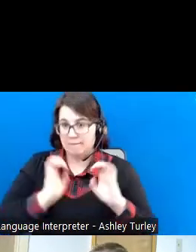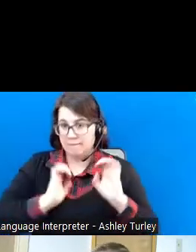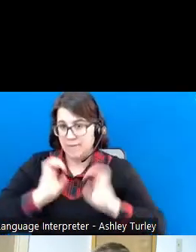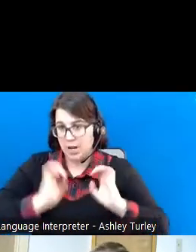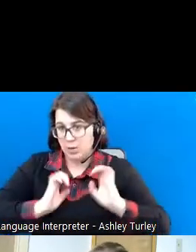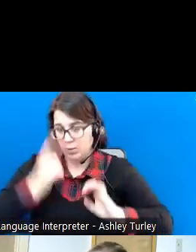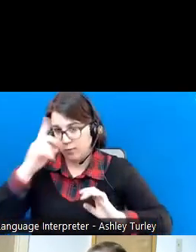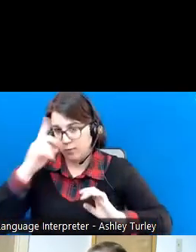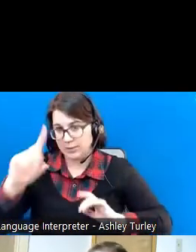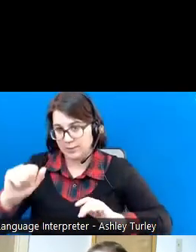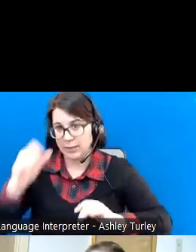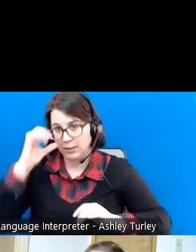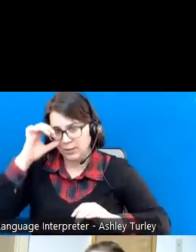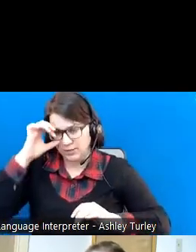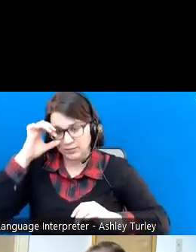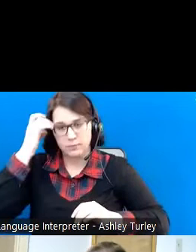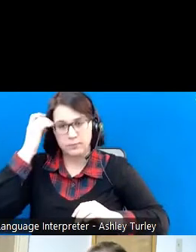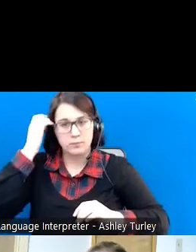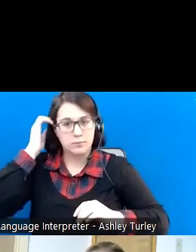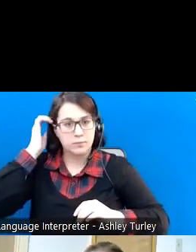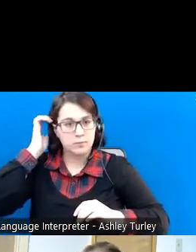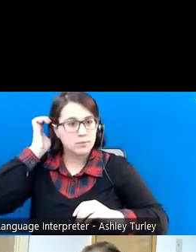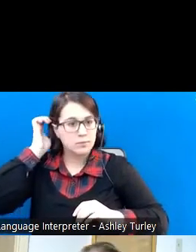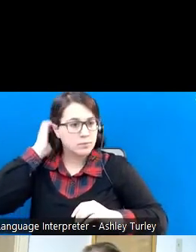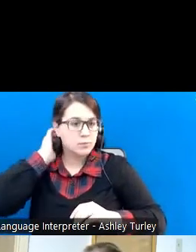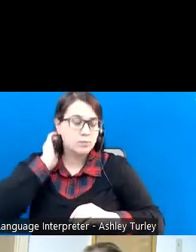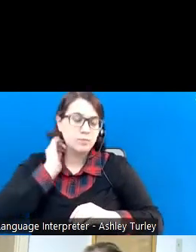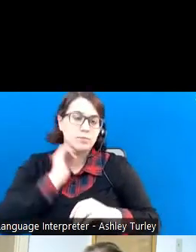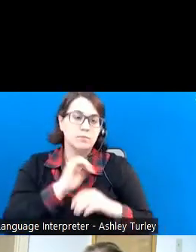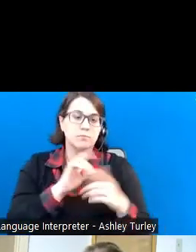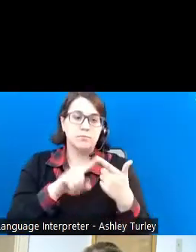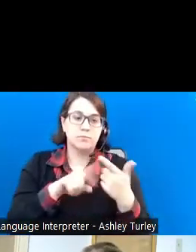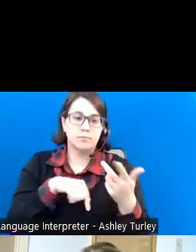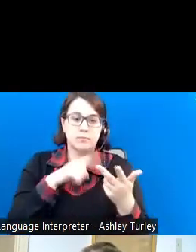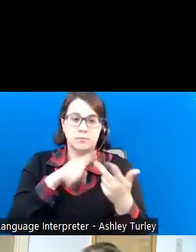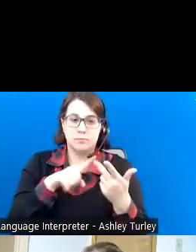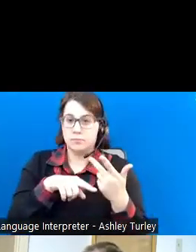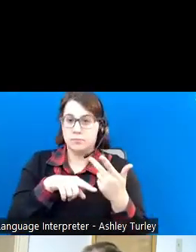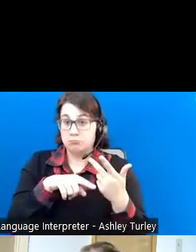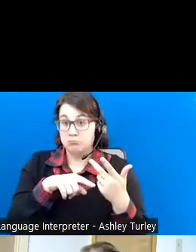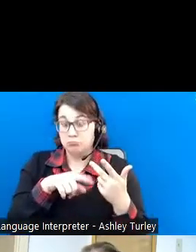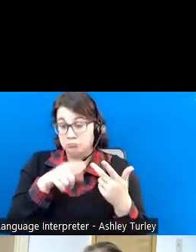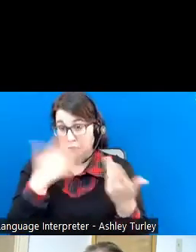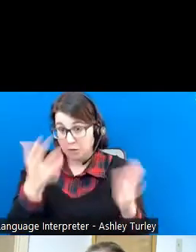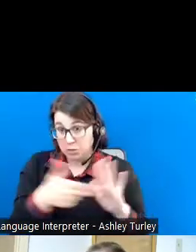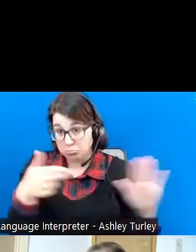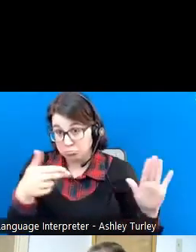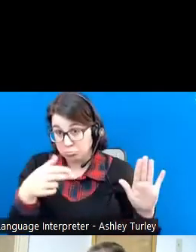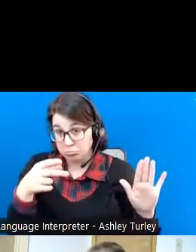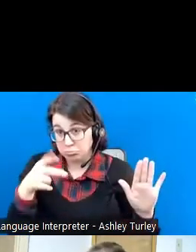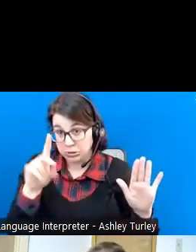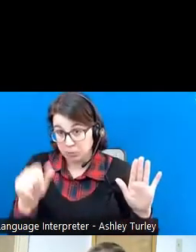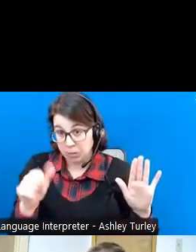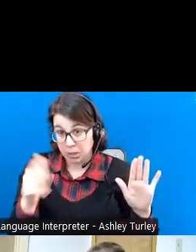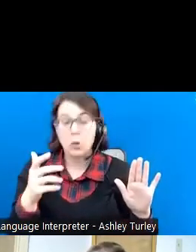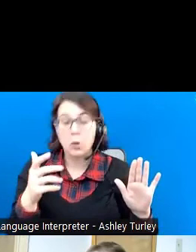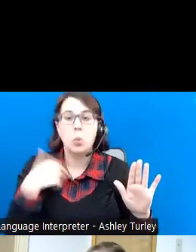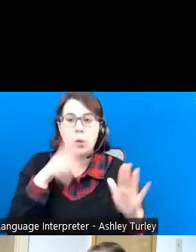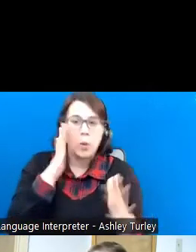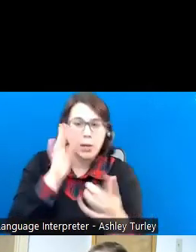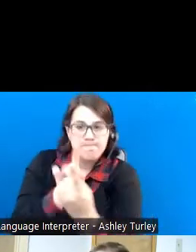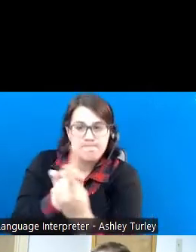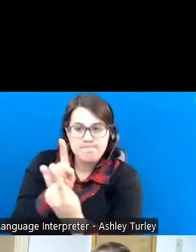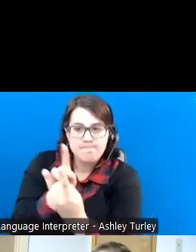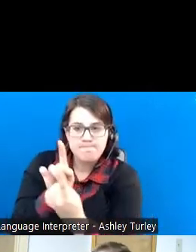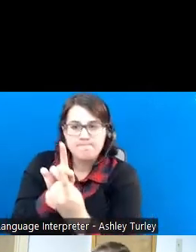evaluated to determine if you do have a disability. Then we're going to want to, after you have been determined eligible, we're going to work with you one-on-one to